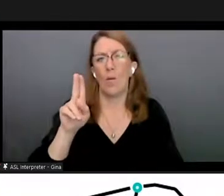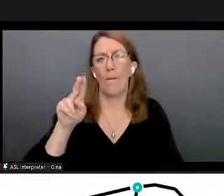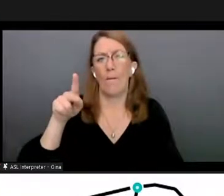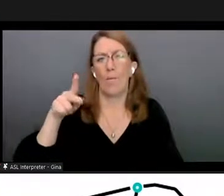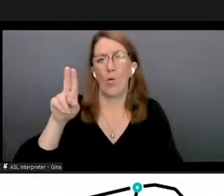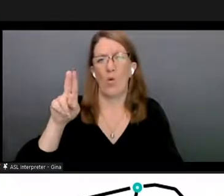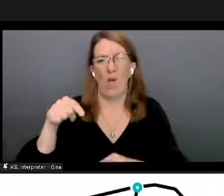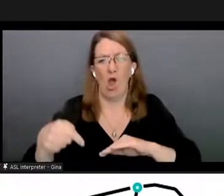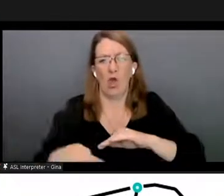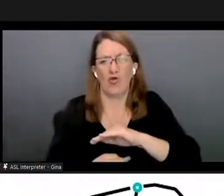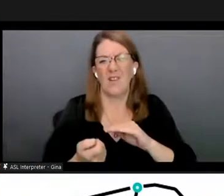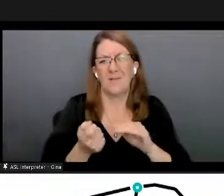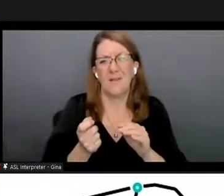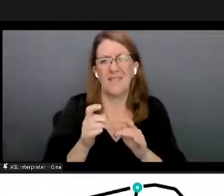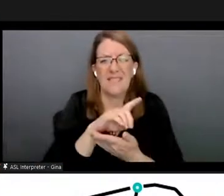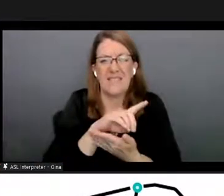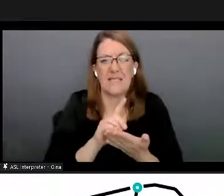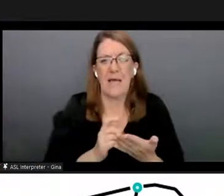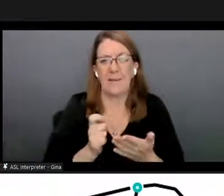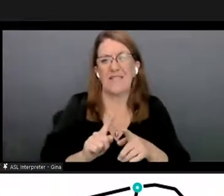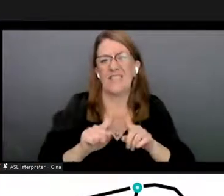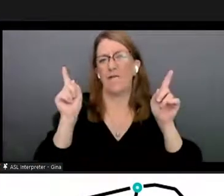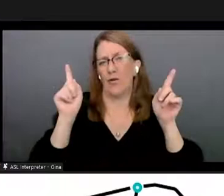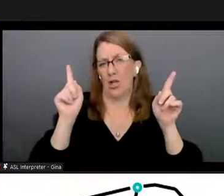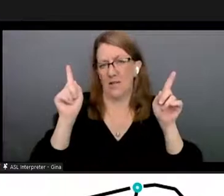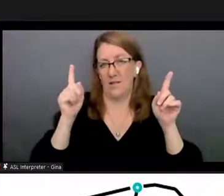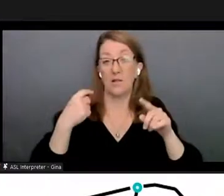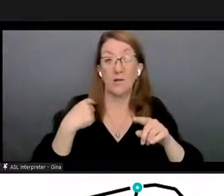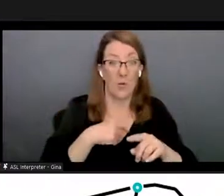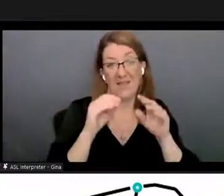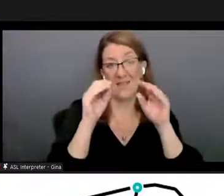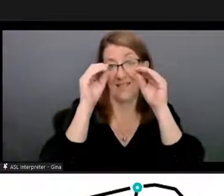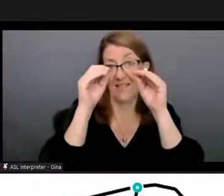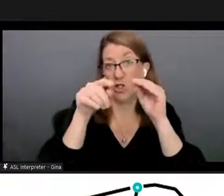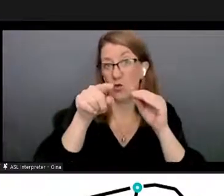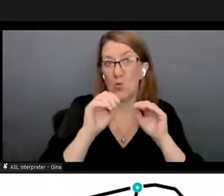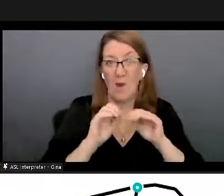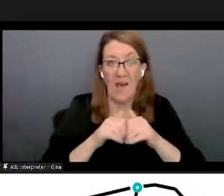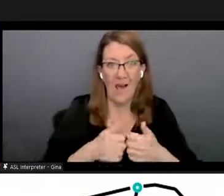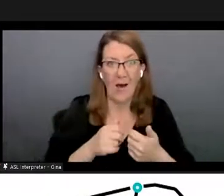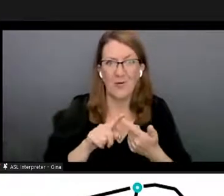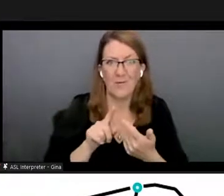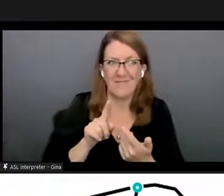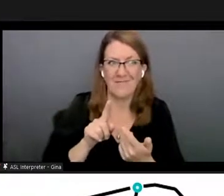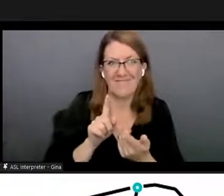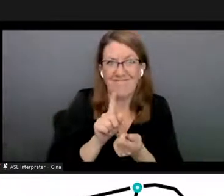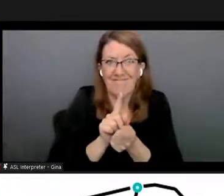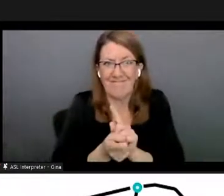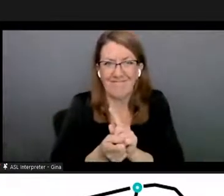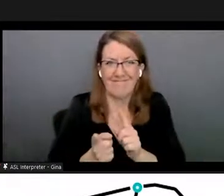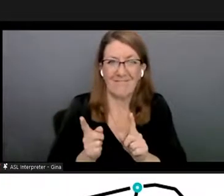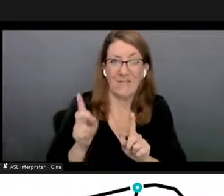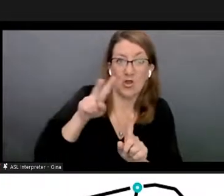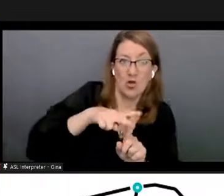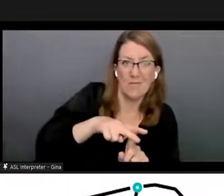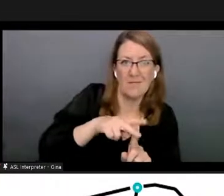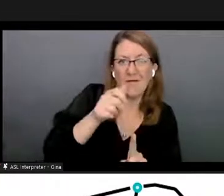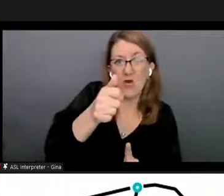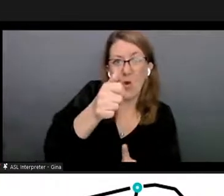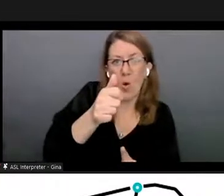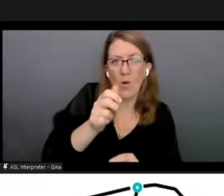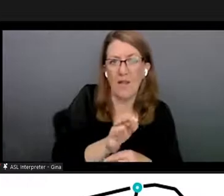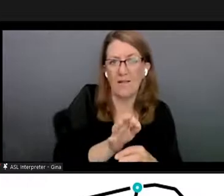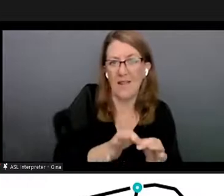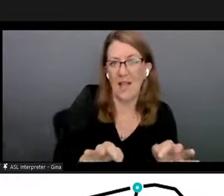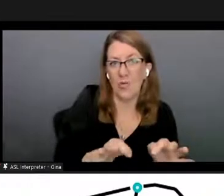we we're teaching you how to apply it for your language here but you're very